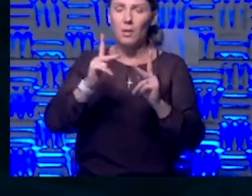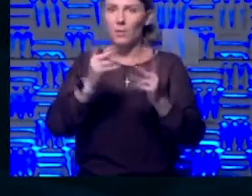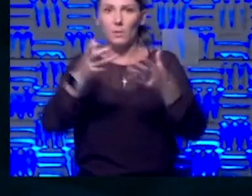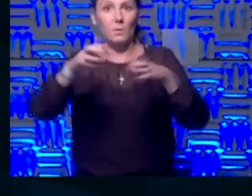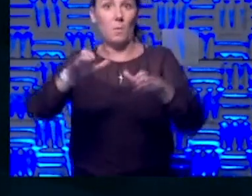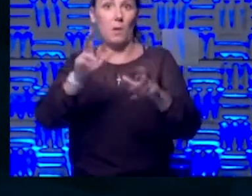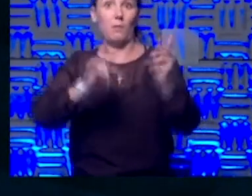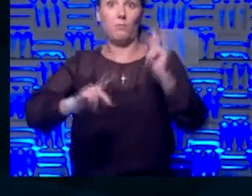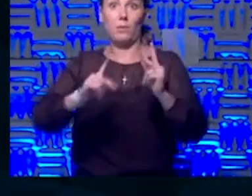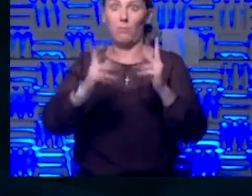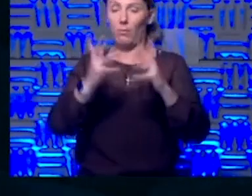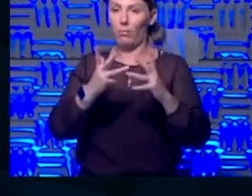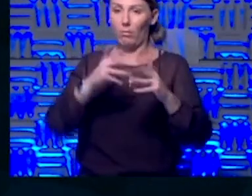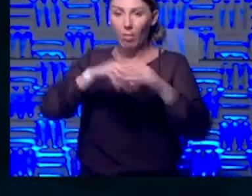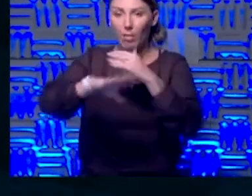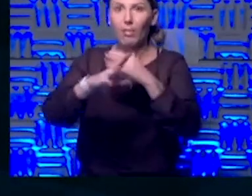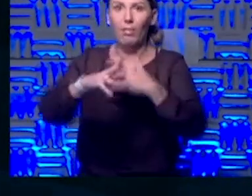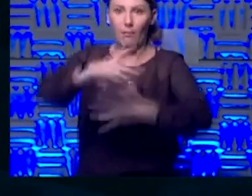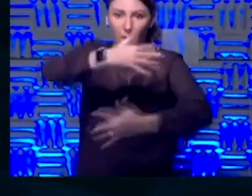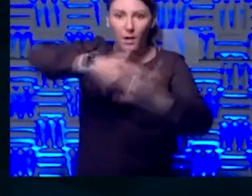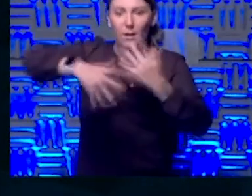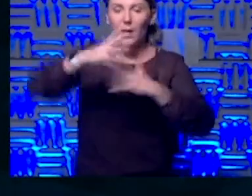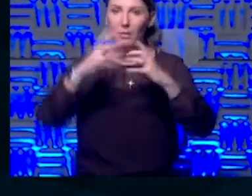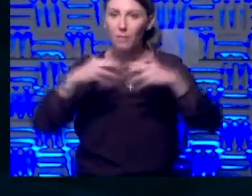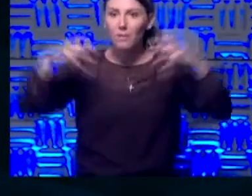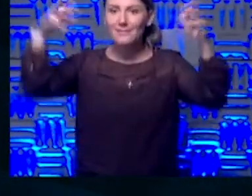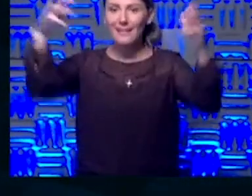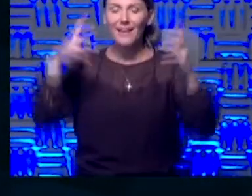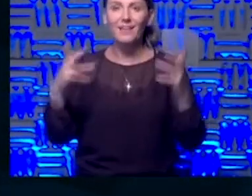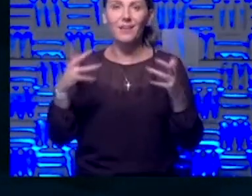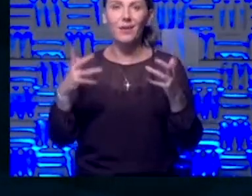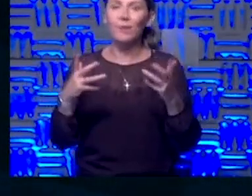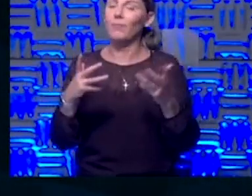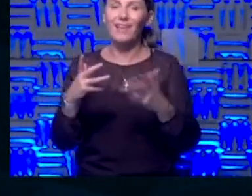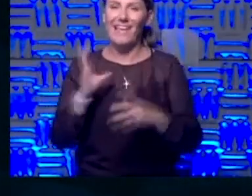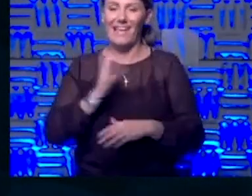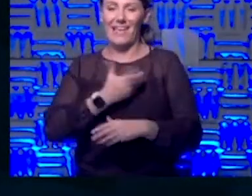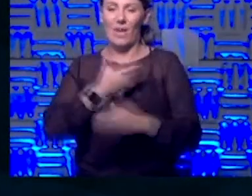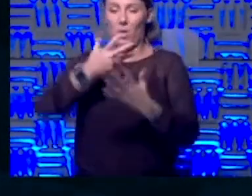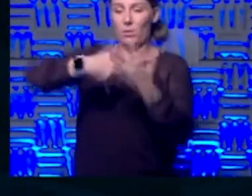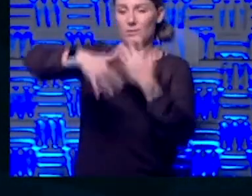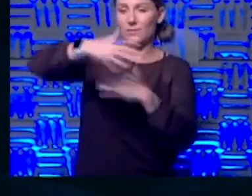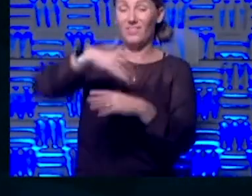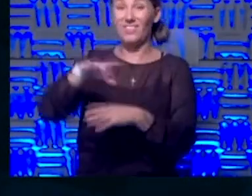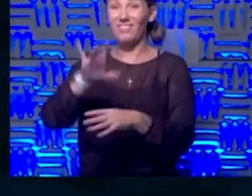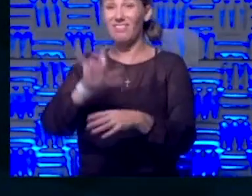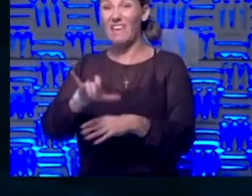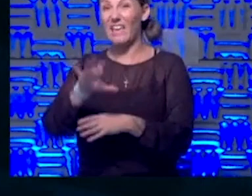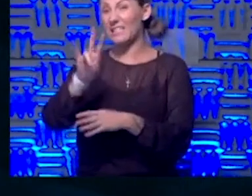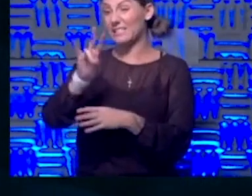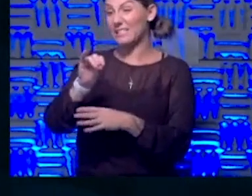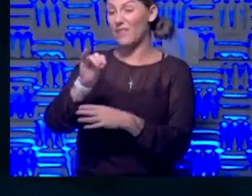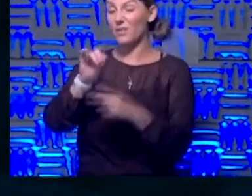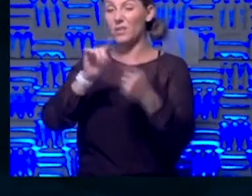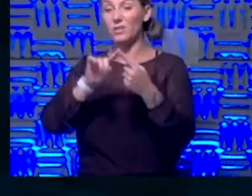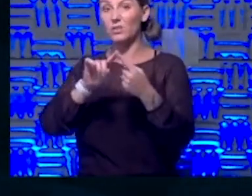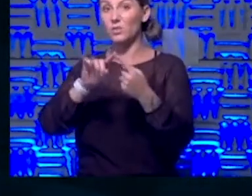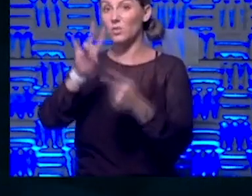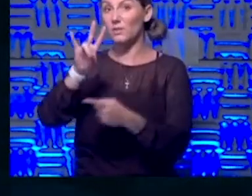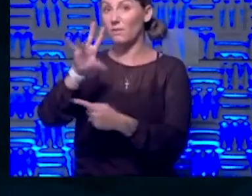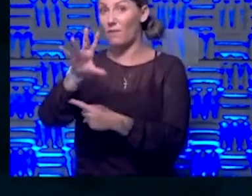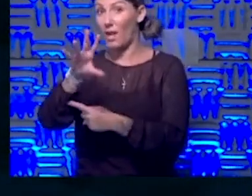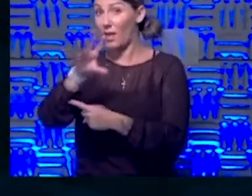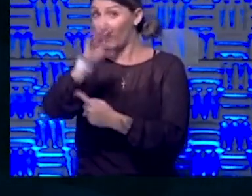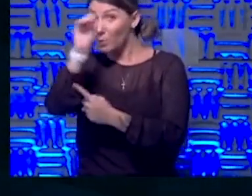each other. So in, in our society, um, that's 70 to 75%, I think is the absolute bare minimum. But again,